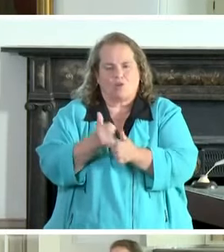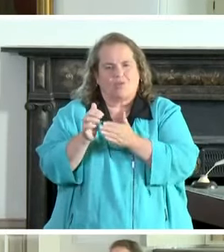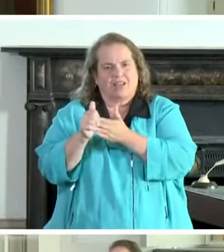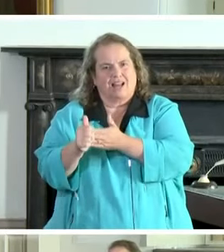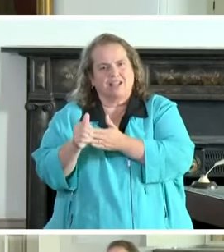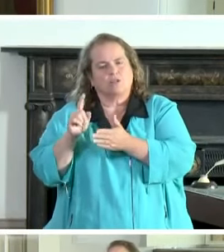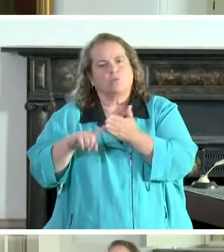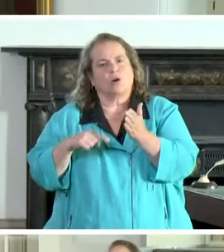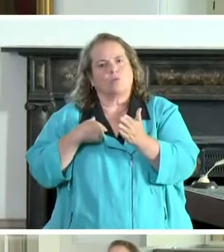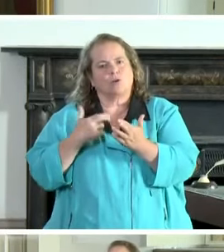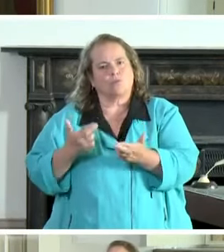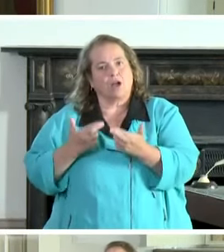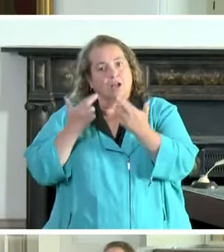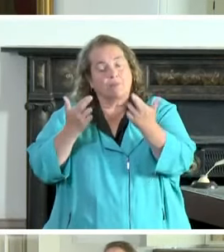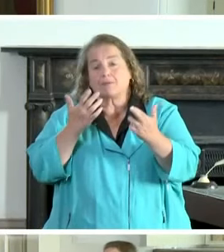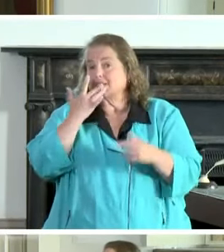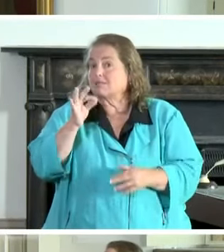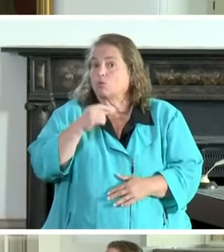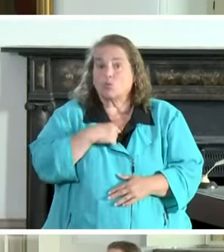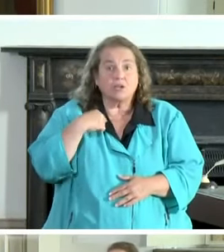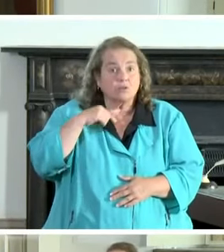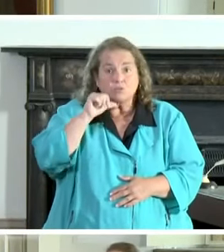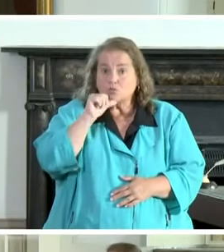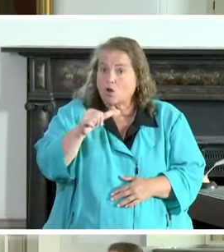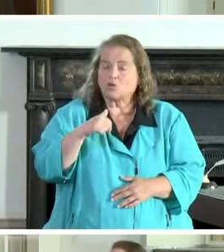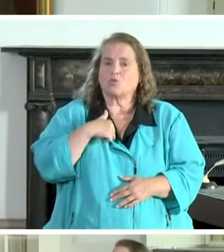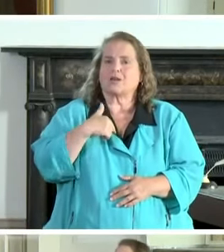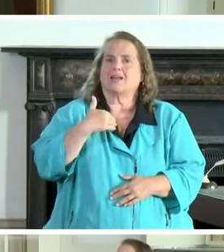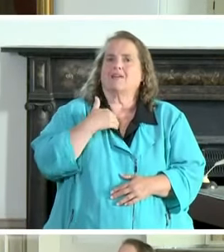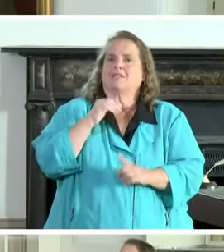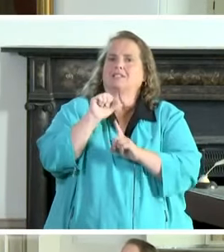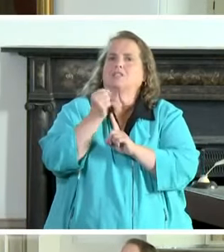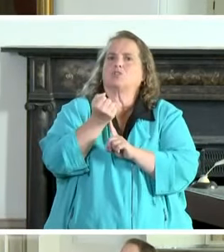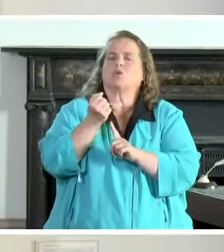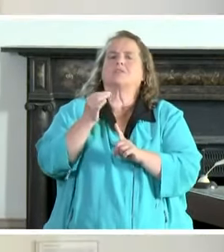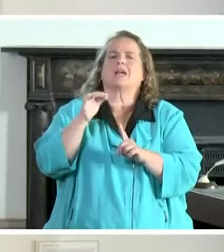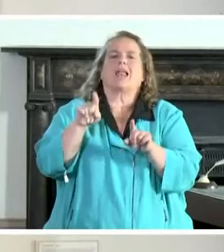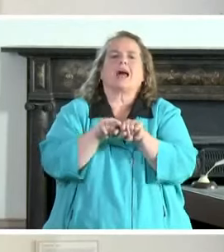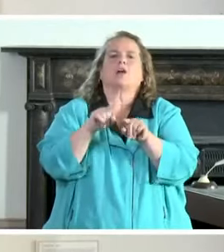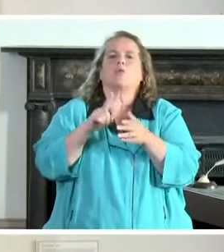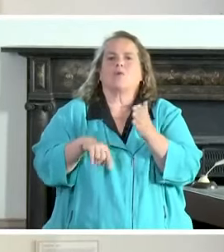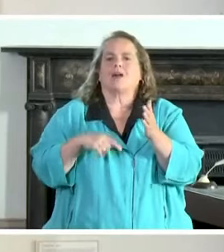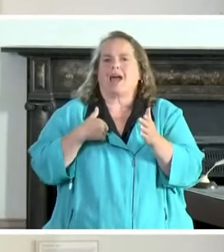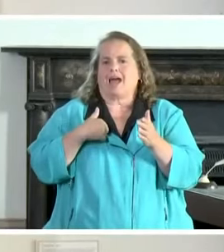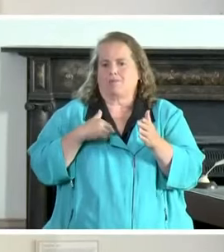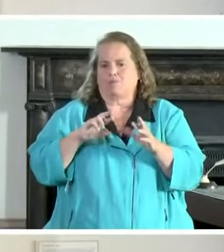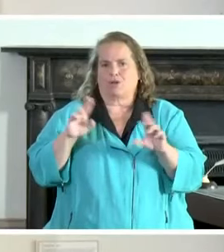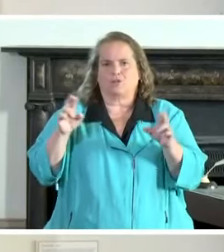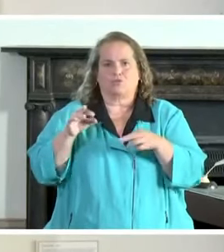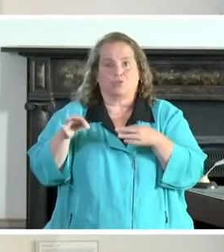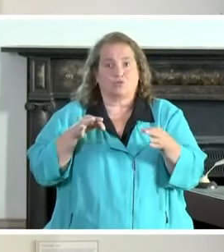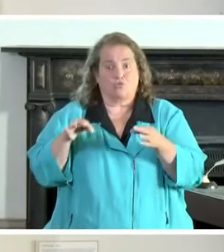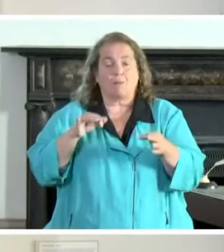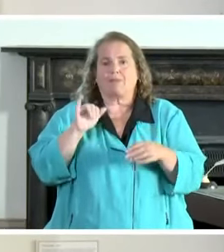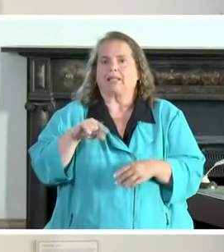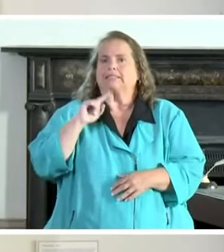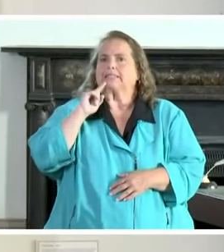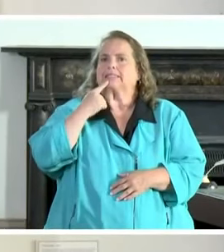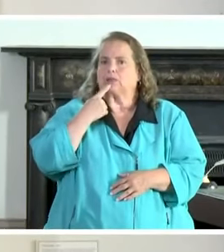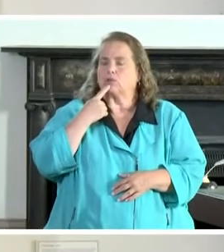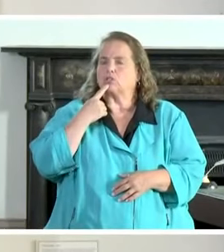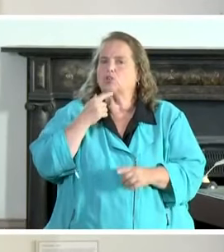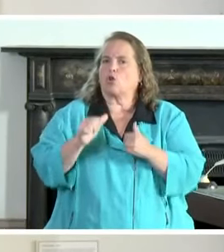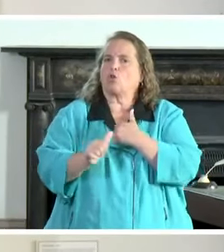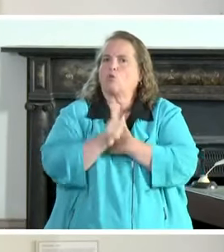recommended because if we don't we have circumstances like what i'm about to describe and this represents a serious threat to our health and